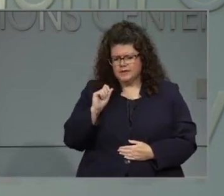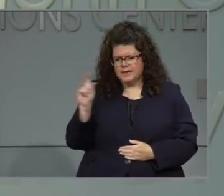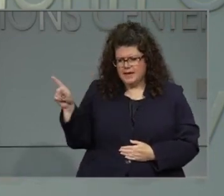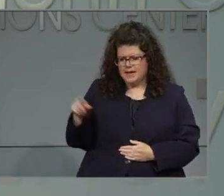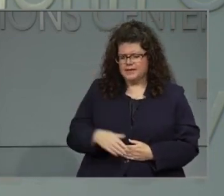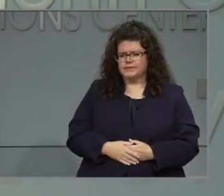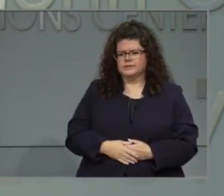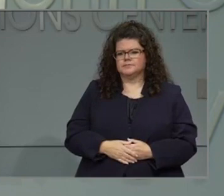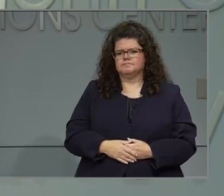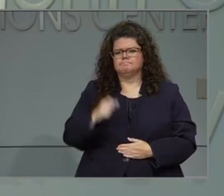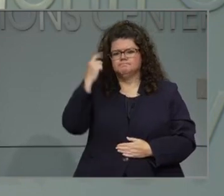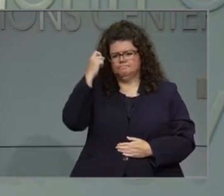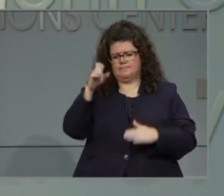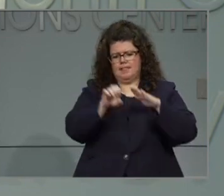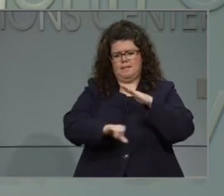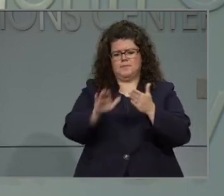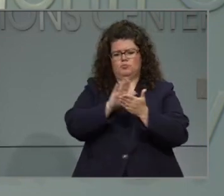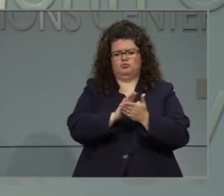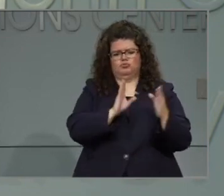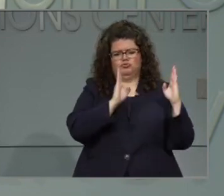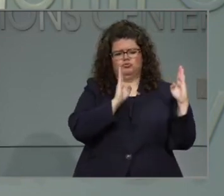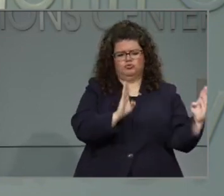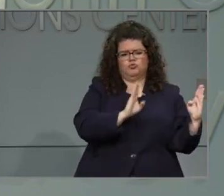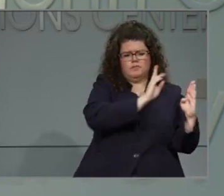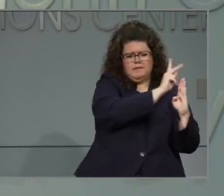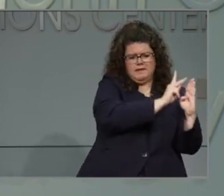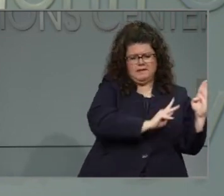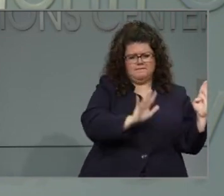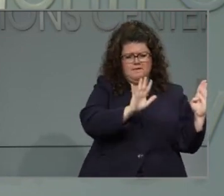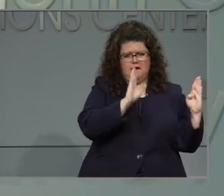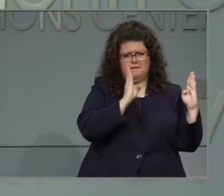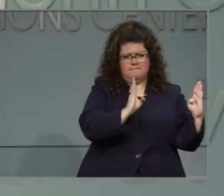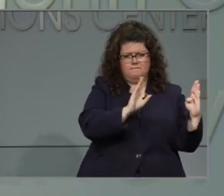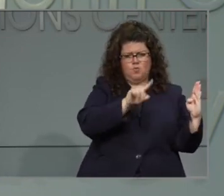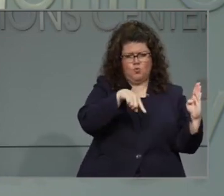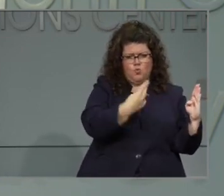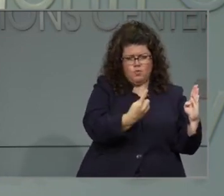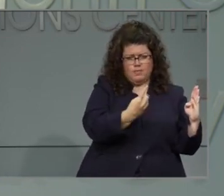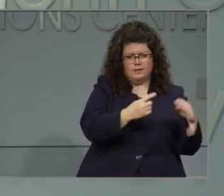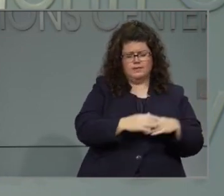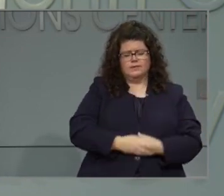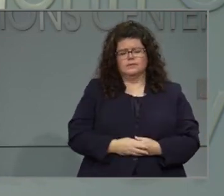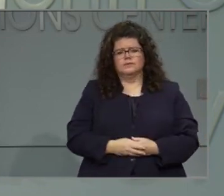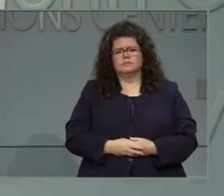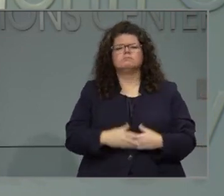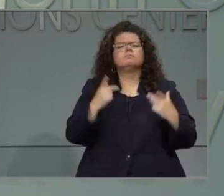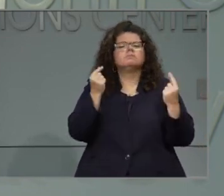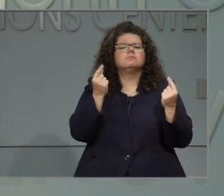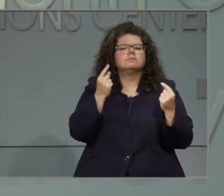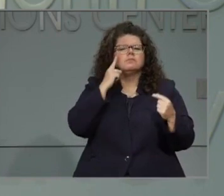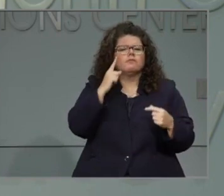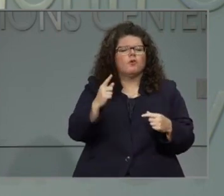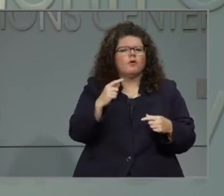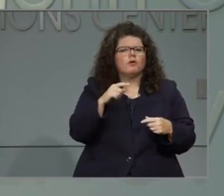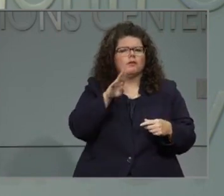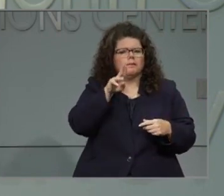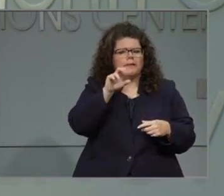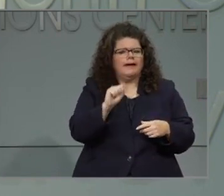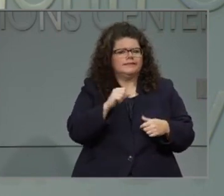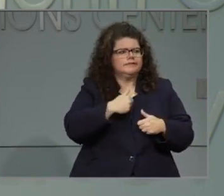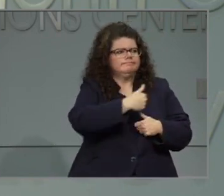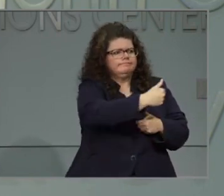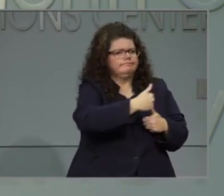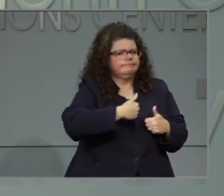K-5, would you all be able to figure out the logistics in terms of bus rides and things like that, in terms of